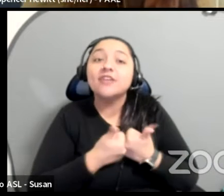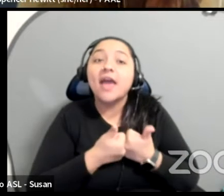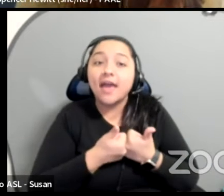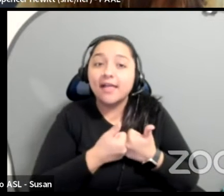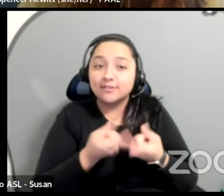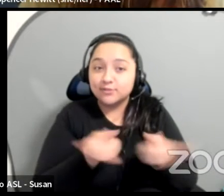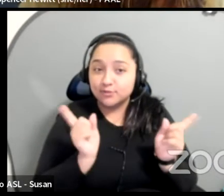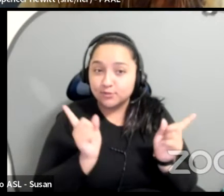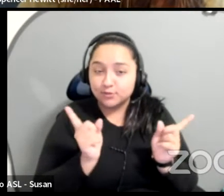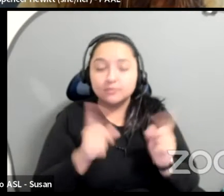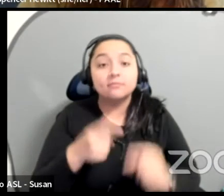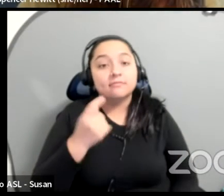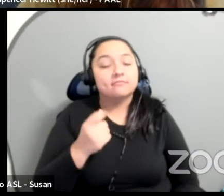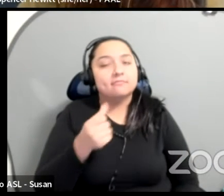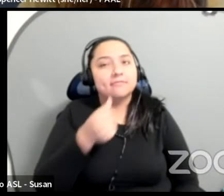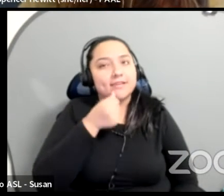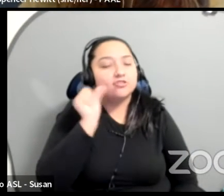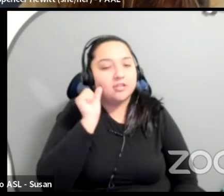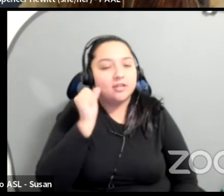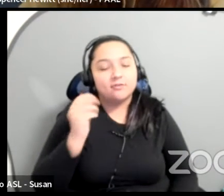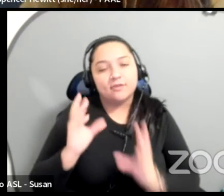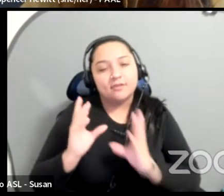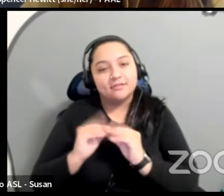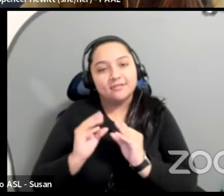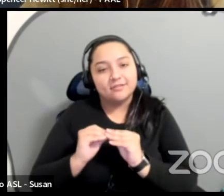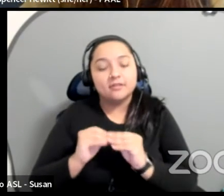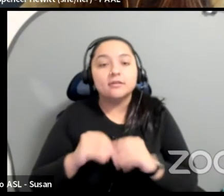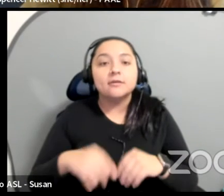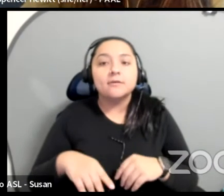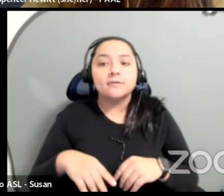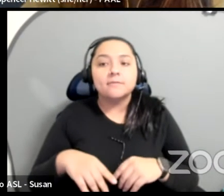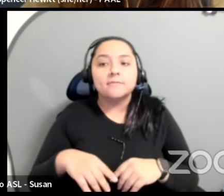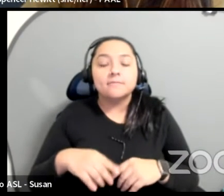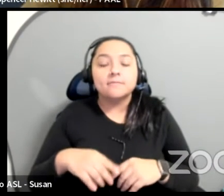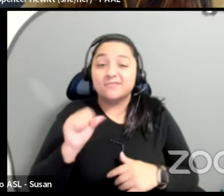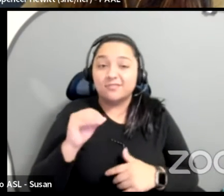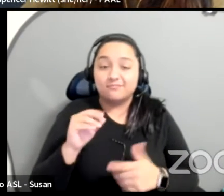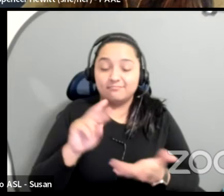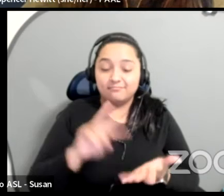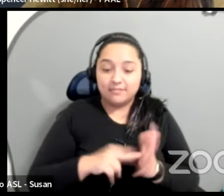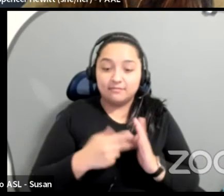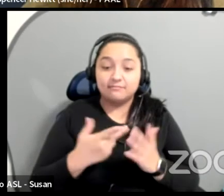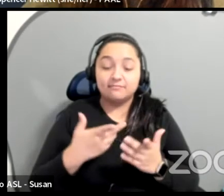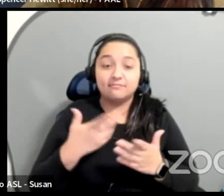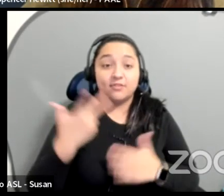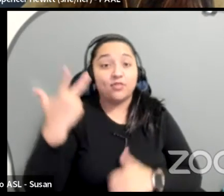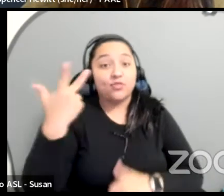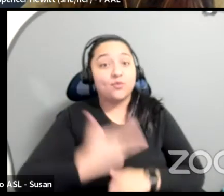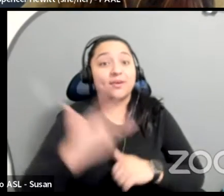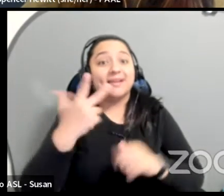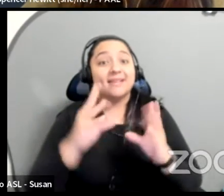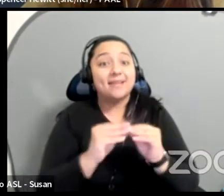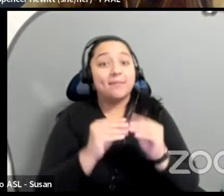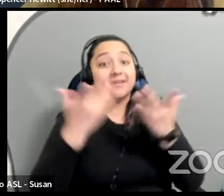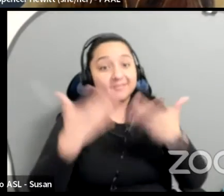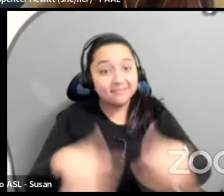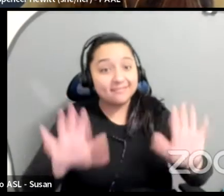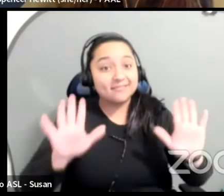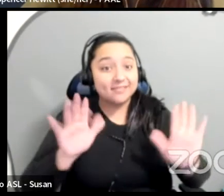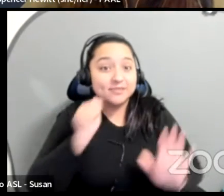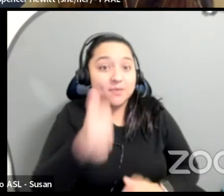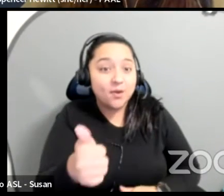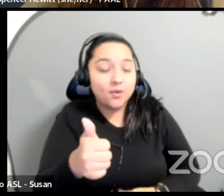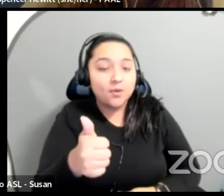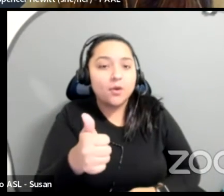had another session yesterday. I think that at the end of these three days, there's probably one lever that everybody can